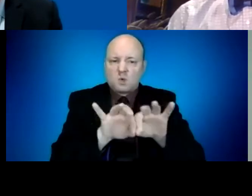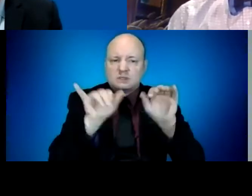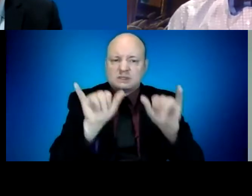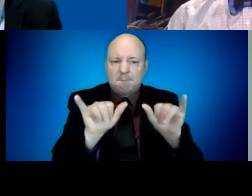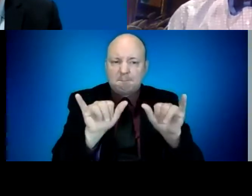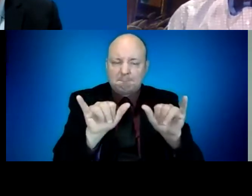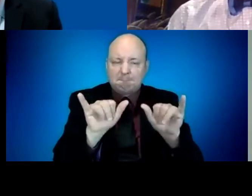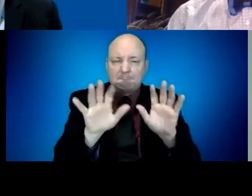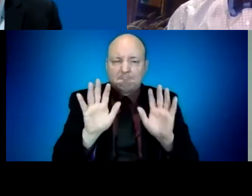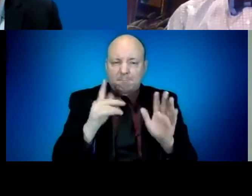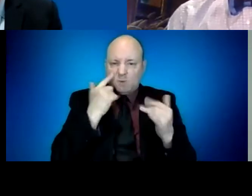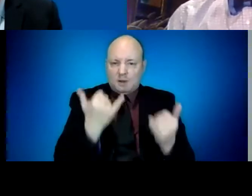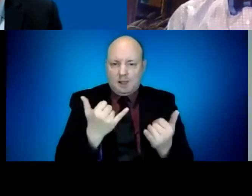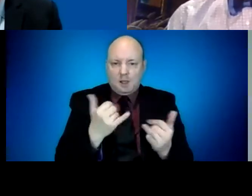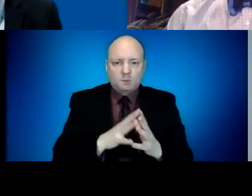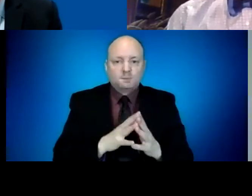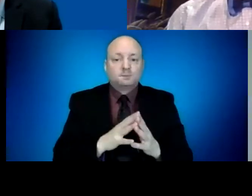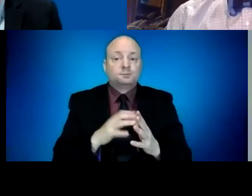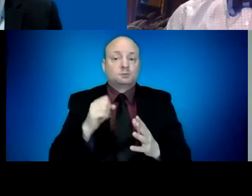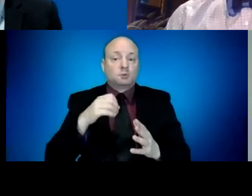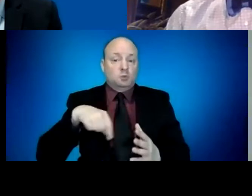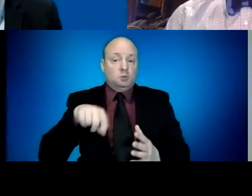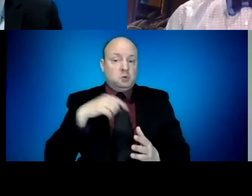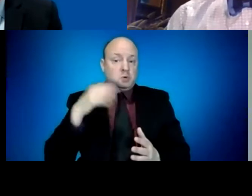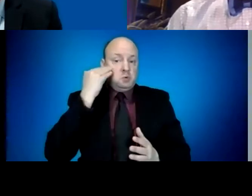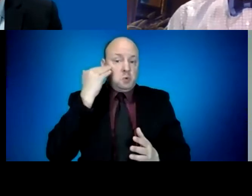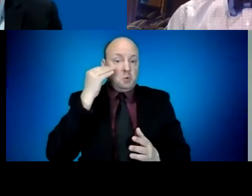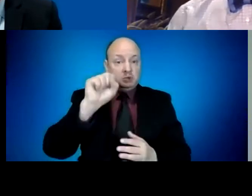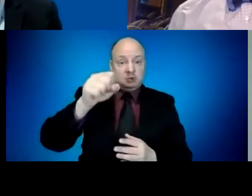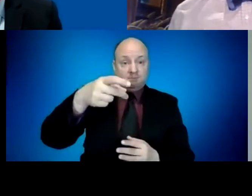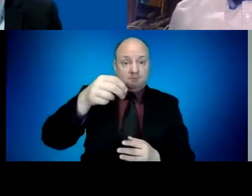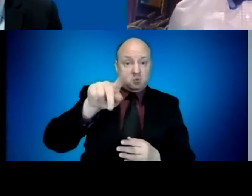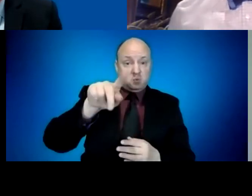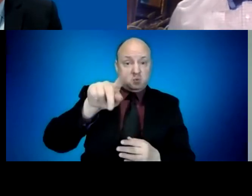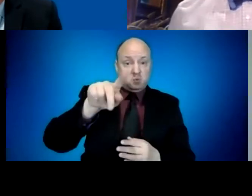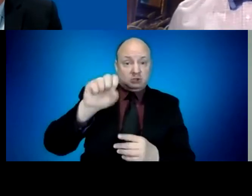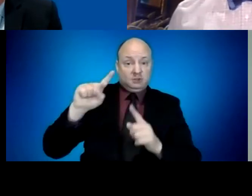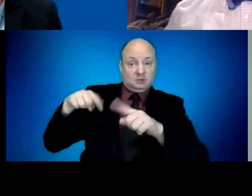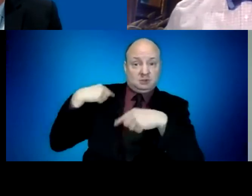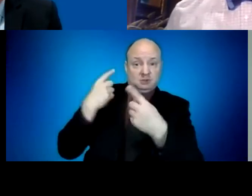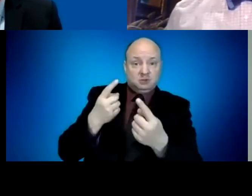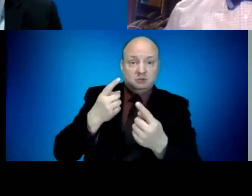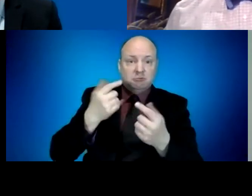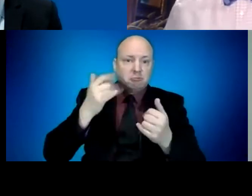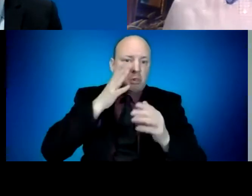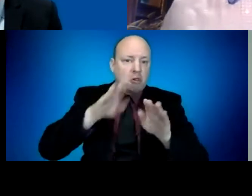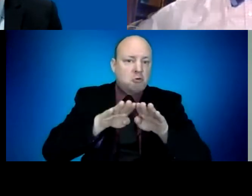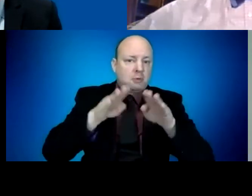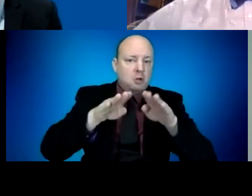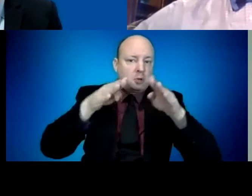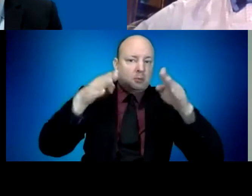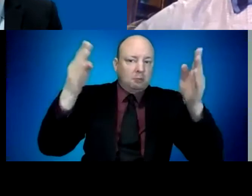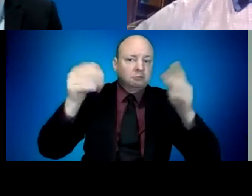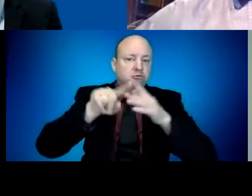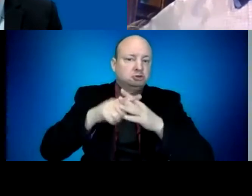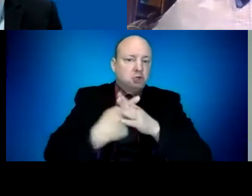fans into their stadium in the coming month. And we anticipate other events will be added on this well. Yeah, I picked two events basically that are about